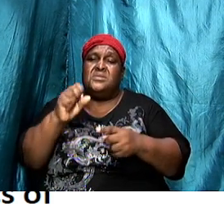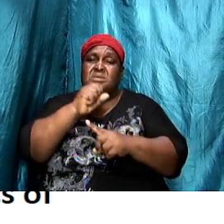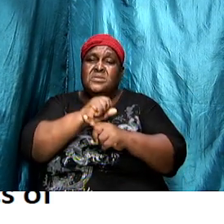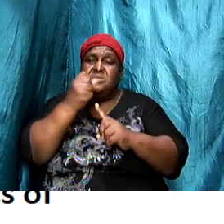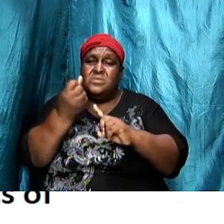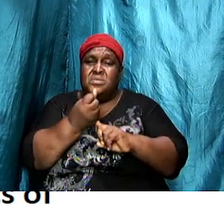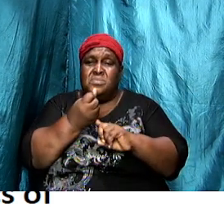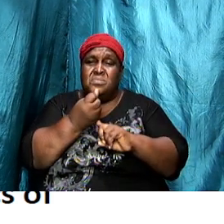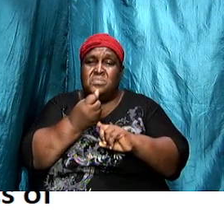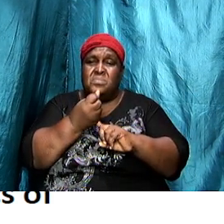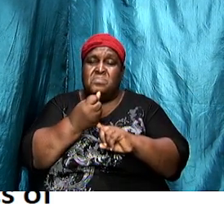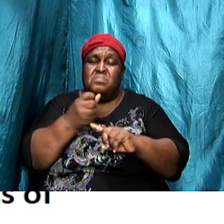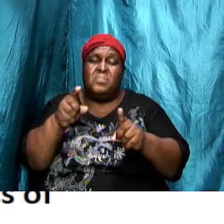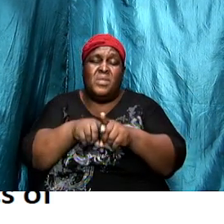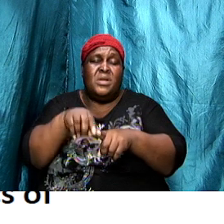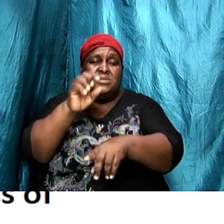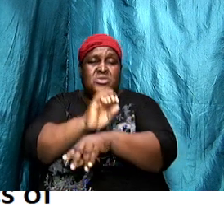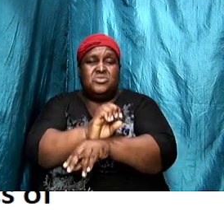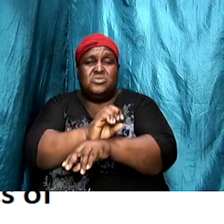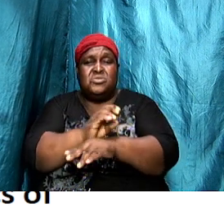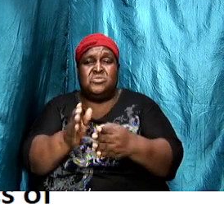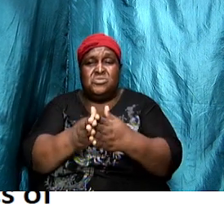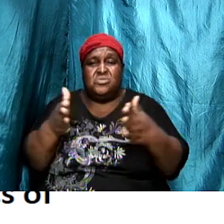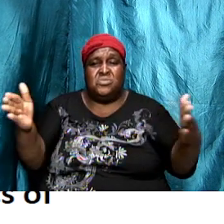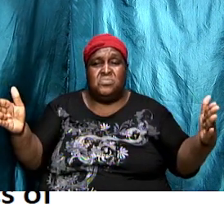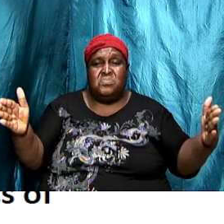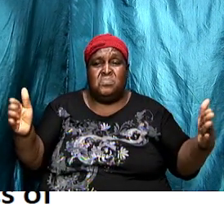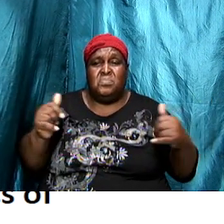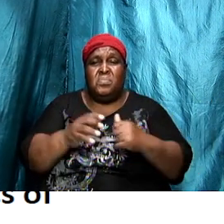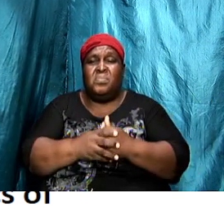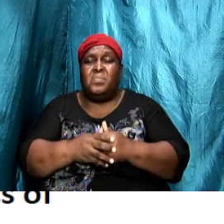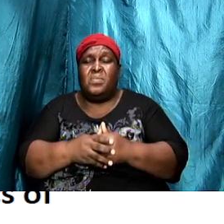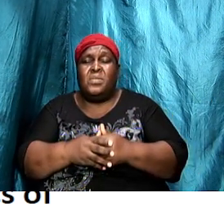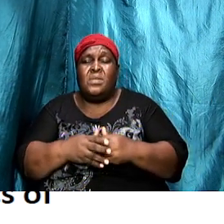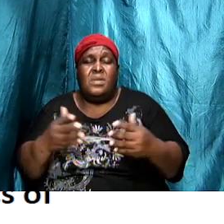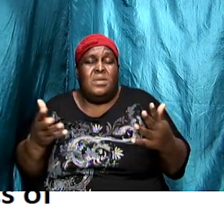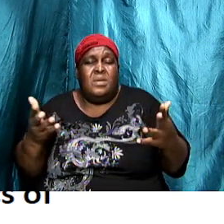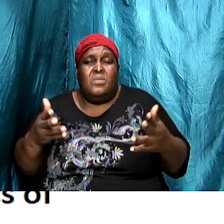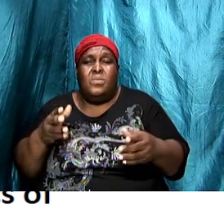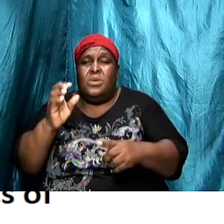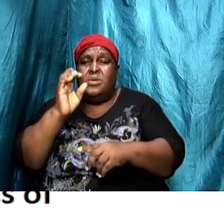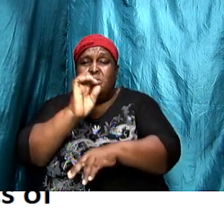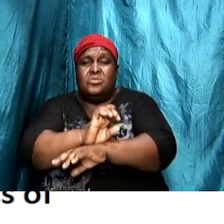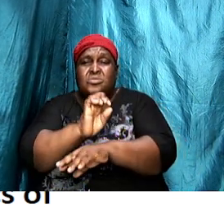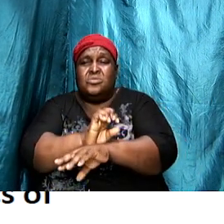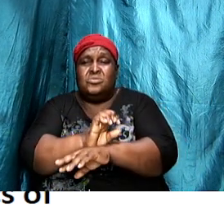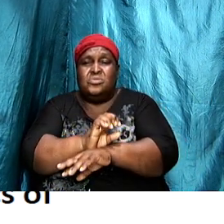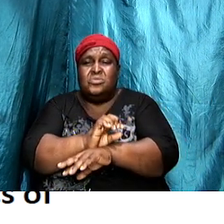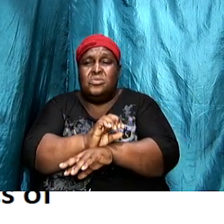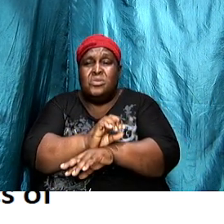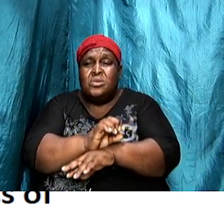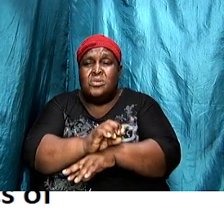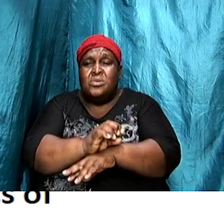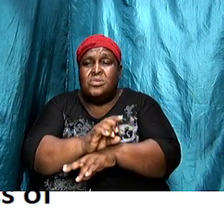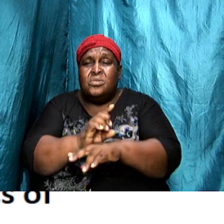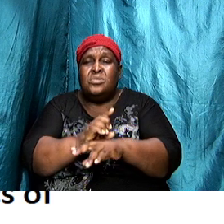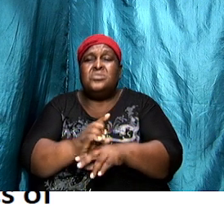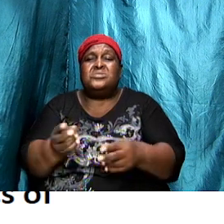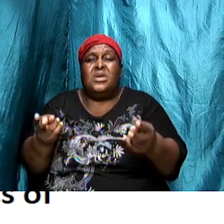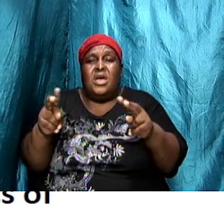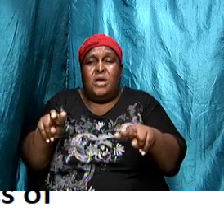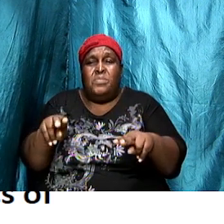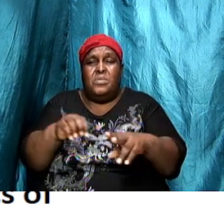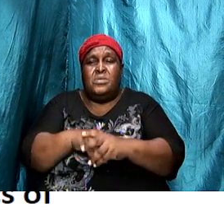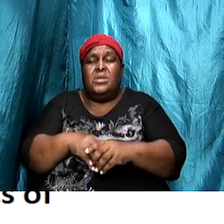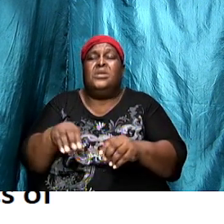as a church in general and whatever the church is going through whatever the need